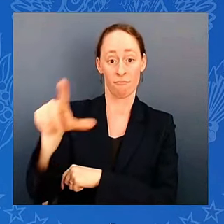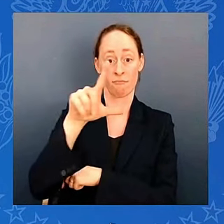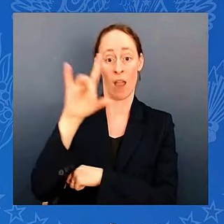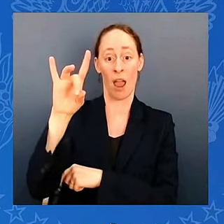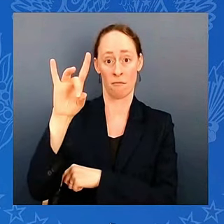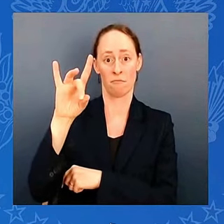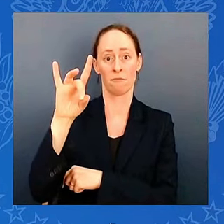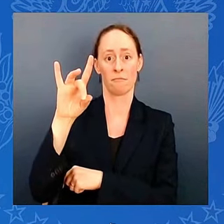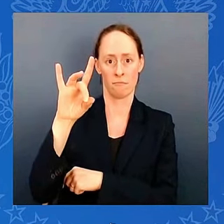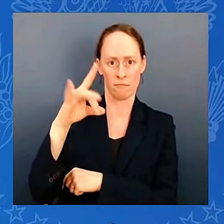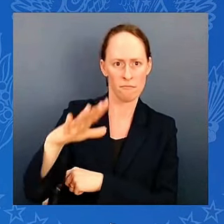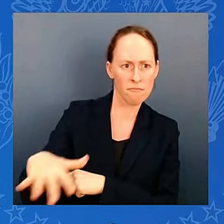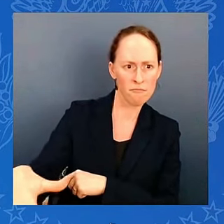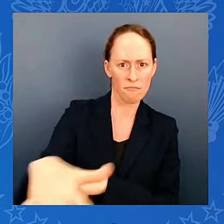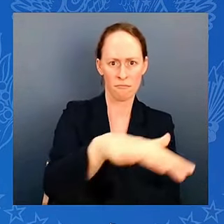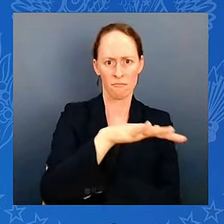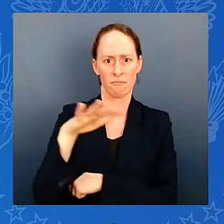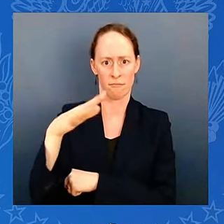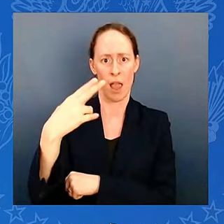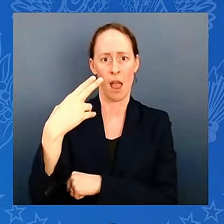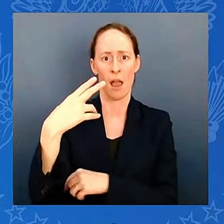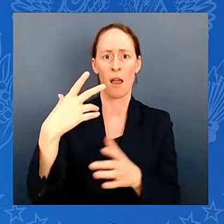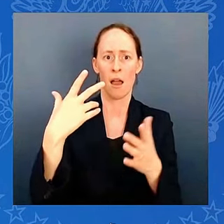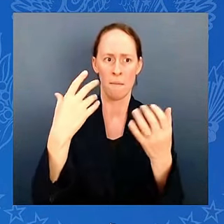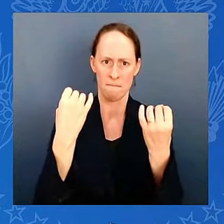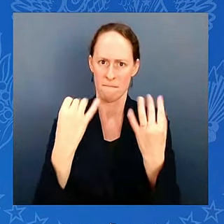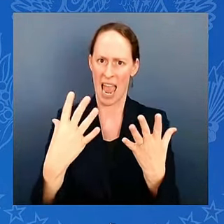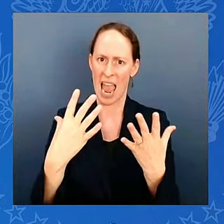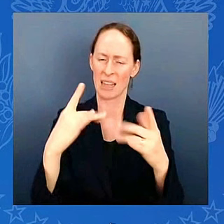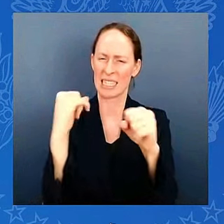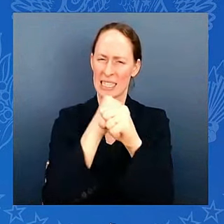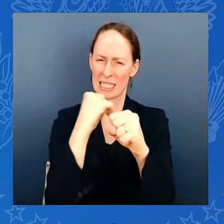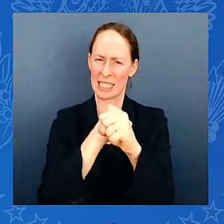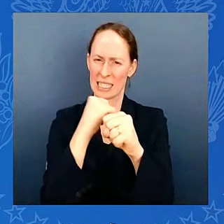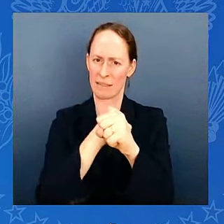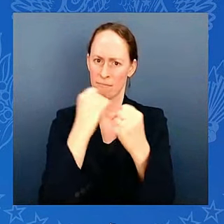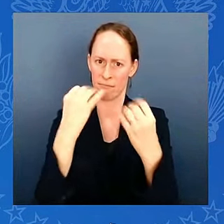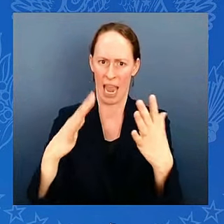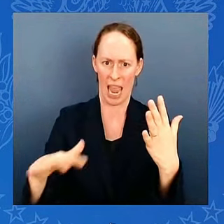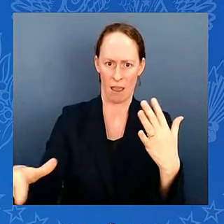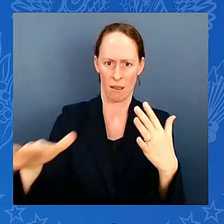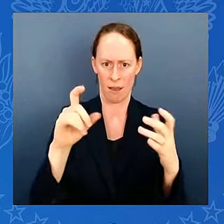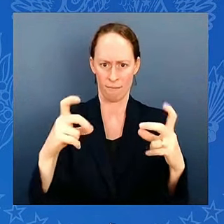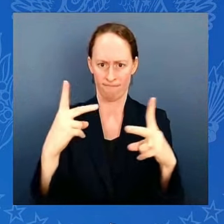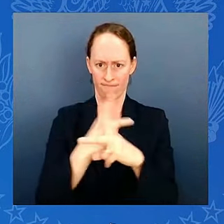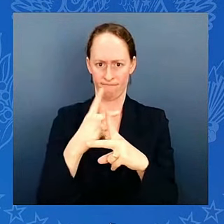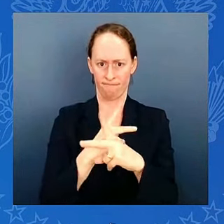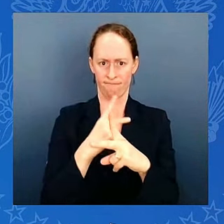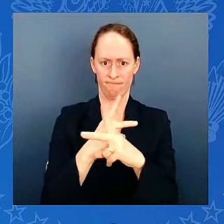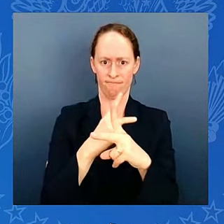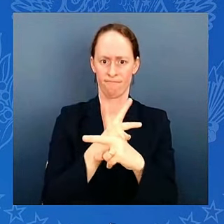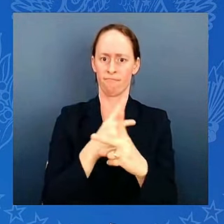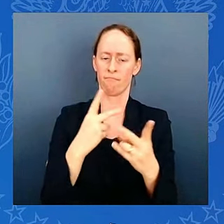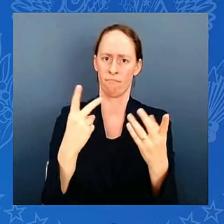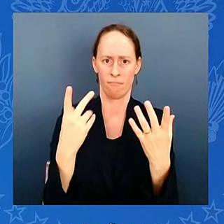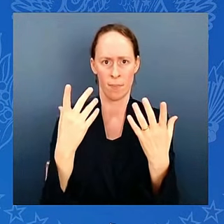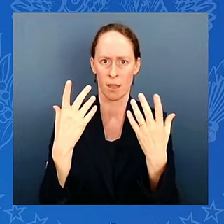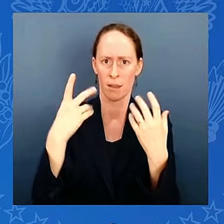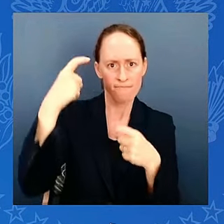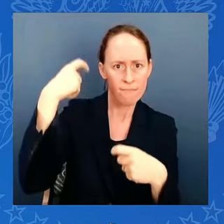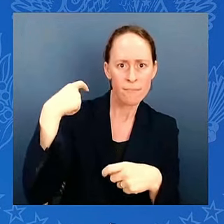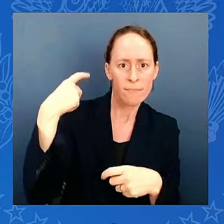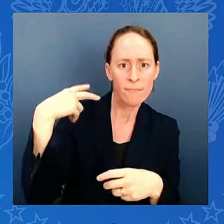We better start figuring it out. And the health and well-being of our nation's veterans, military families, and first responders.